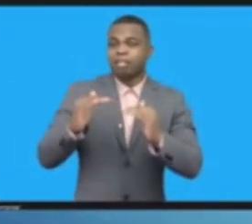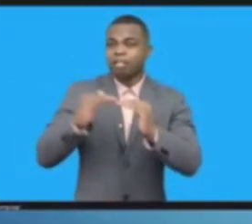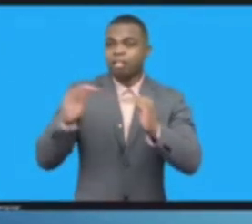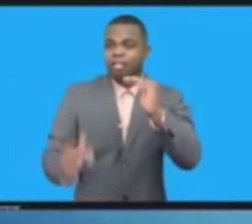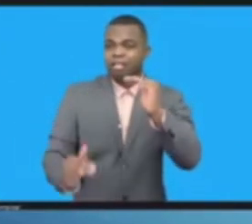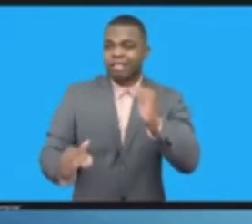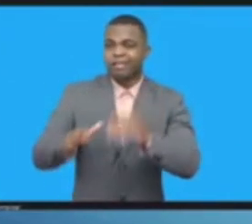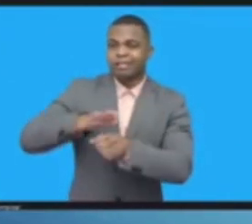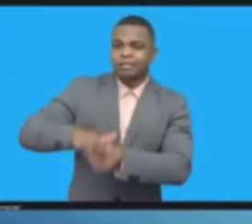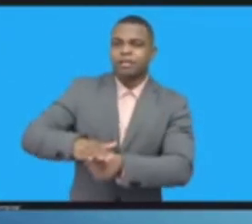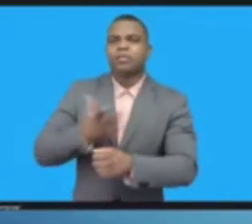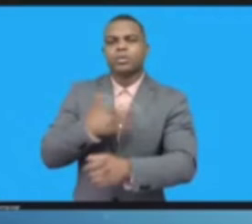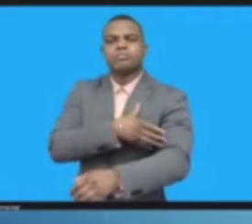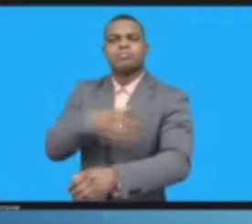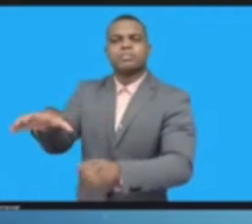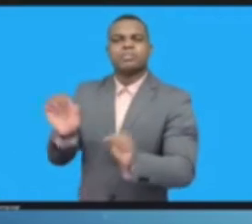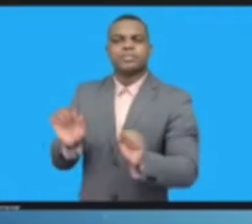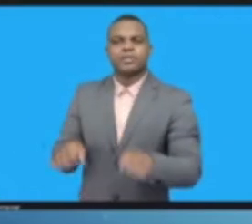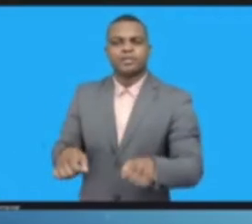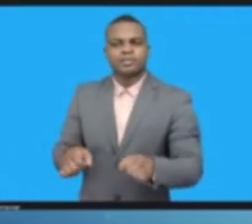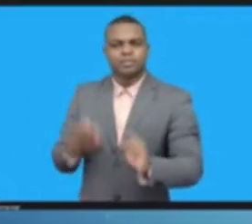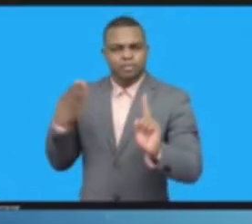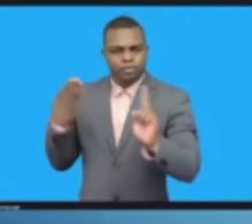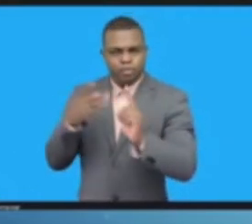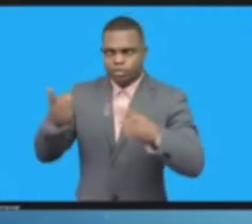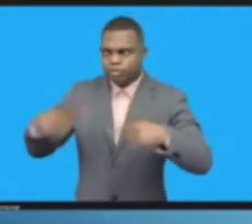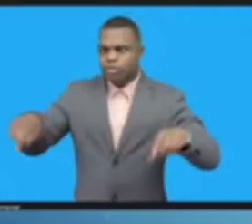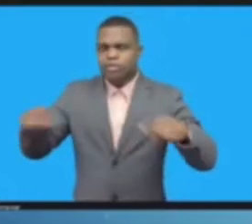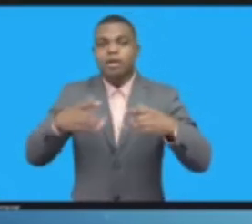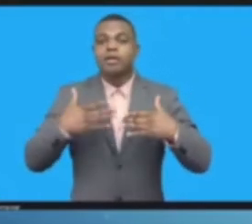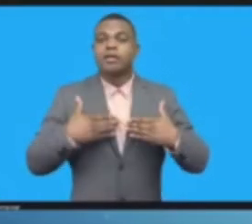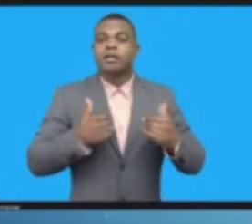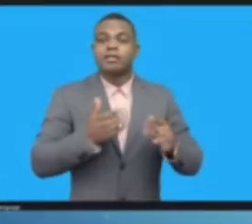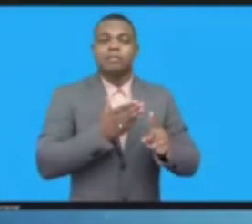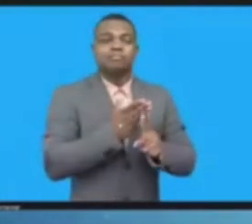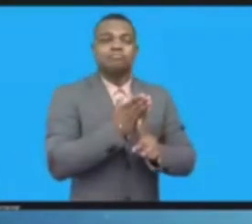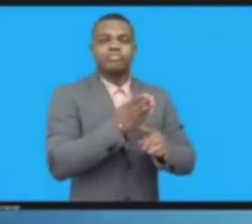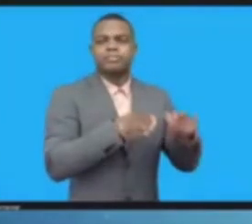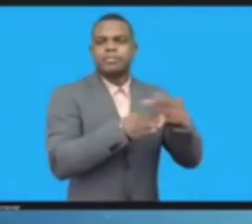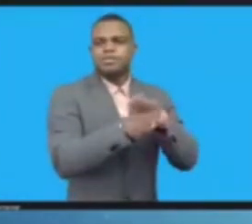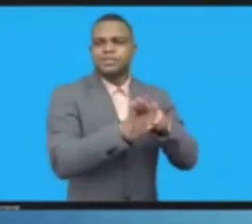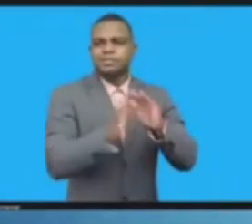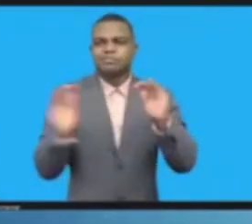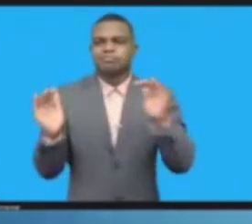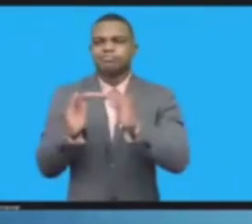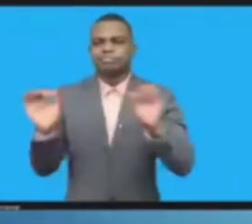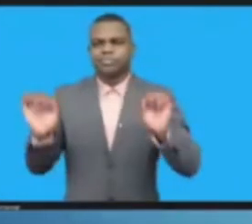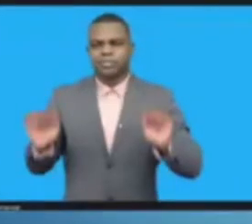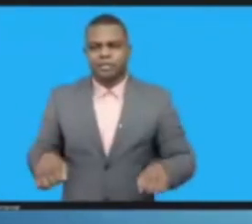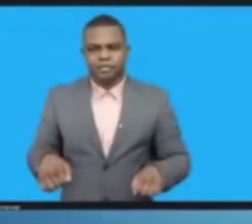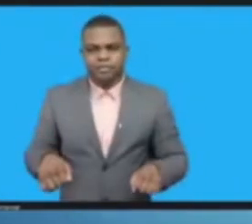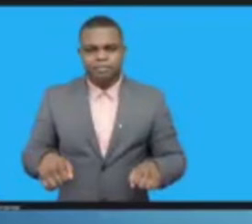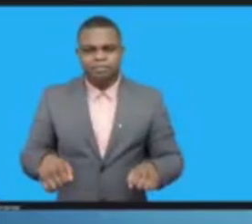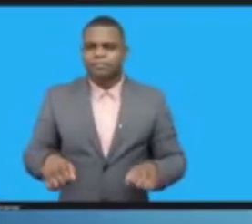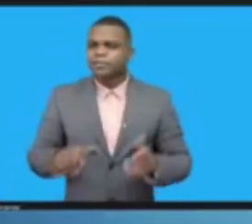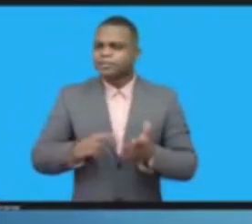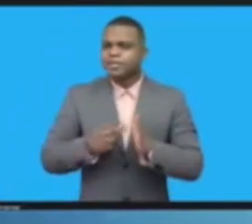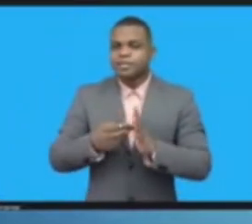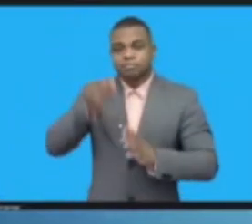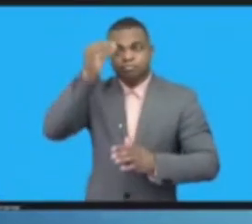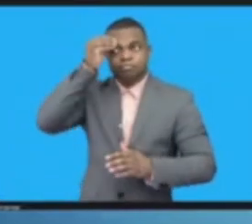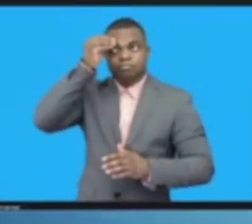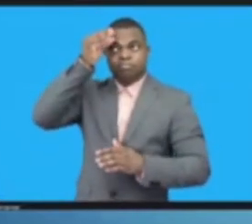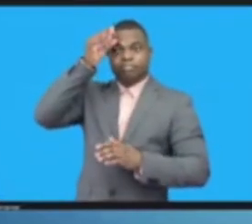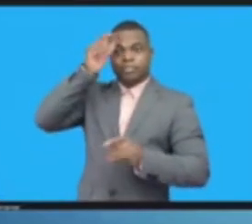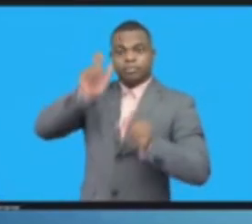science, engineering, agriculture, and more. Ladies and gentlemen, it's clear that we will